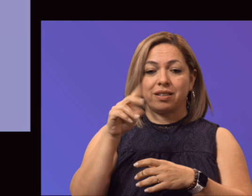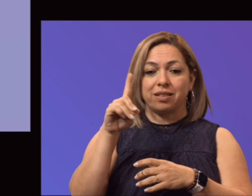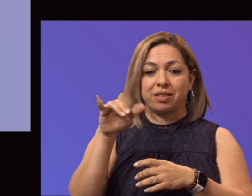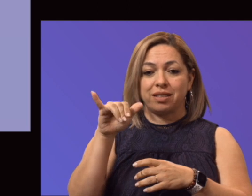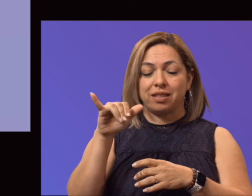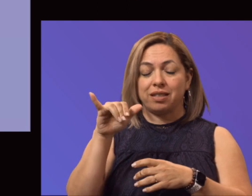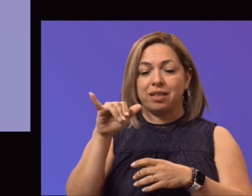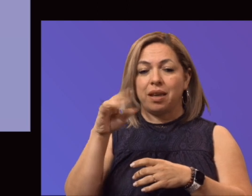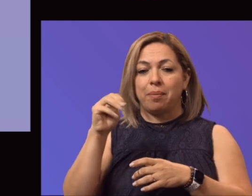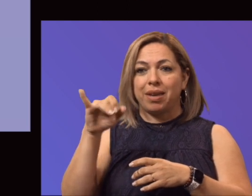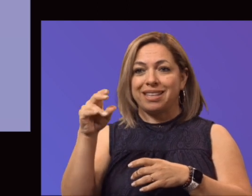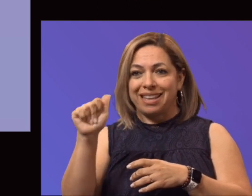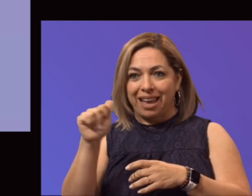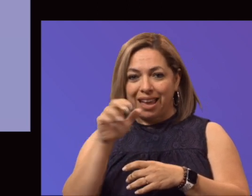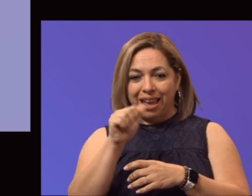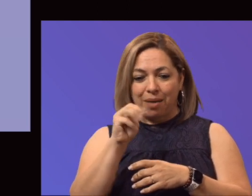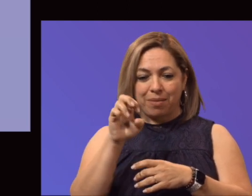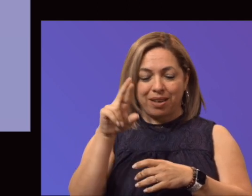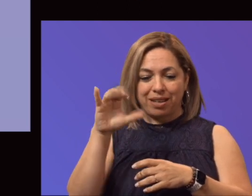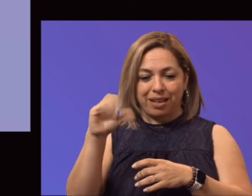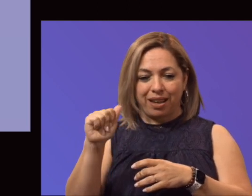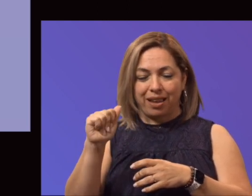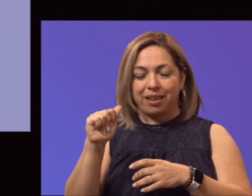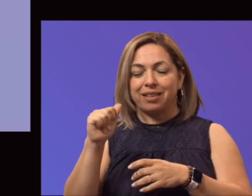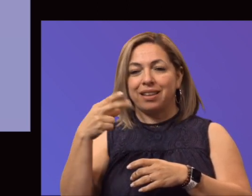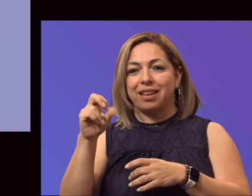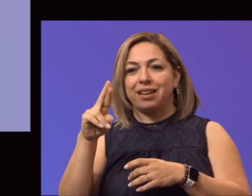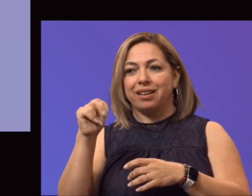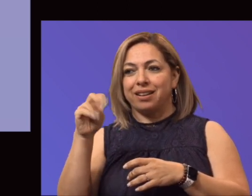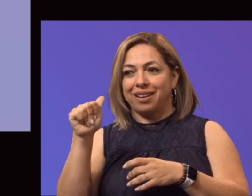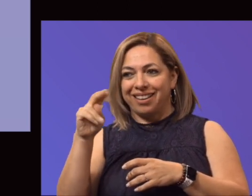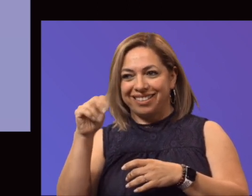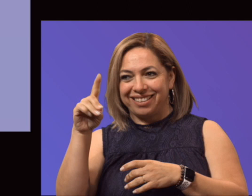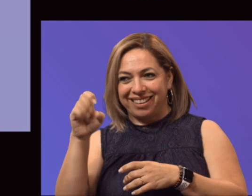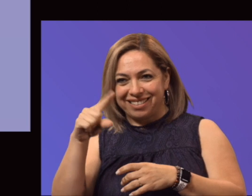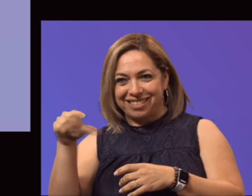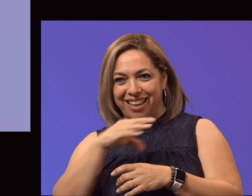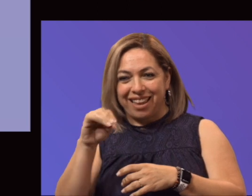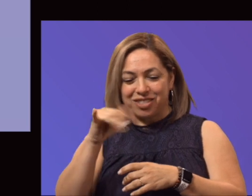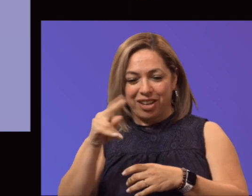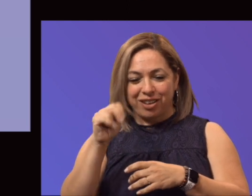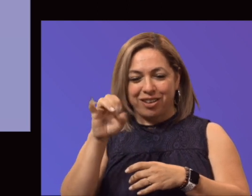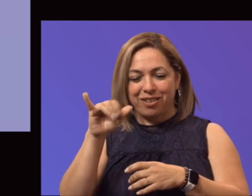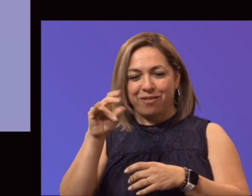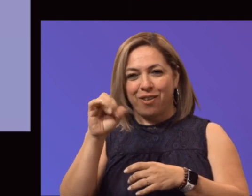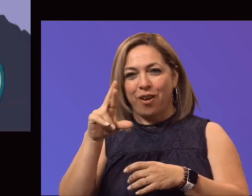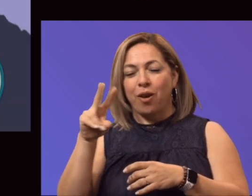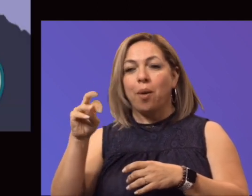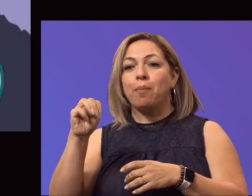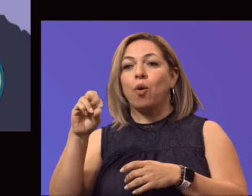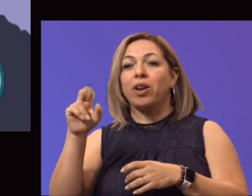Melendez Hernandez, and Jennifer Morales. Thank you for the great job that you continue to do and for all the initiatives to help make students successful.